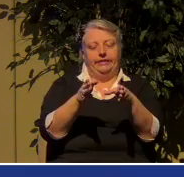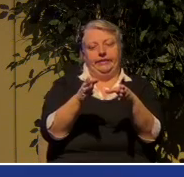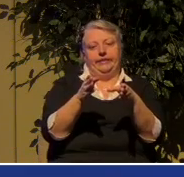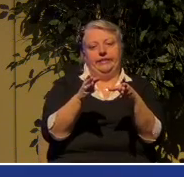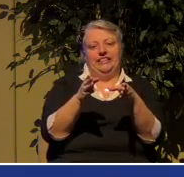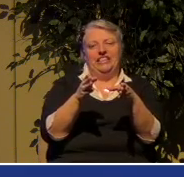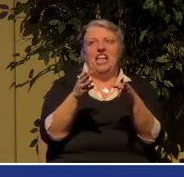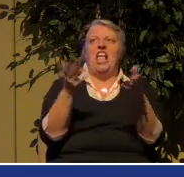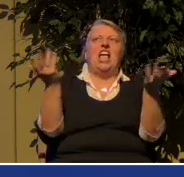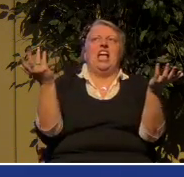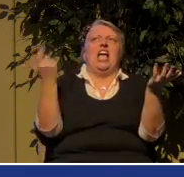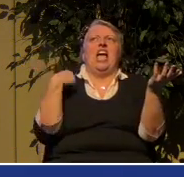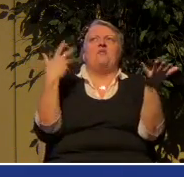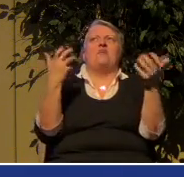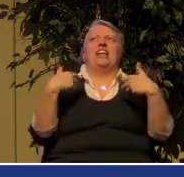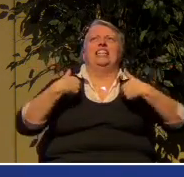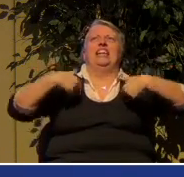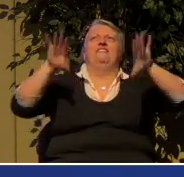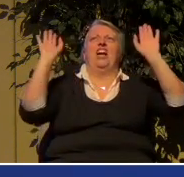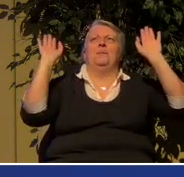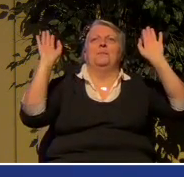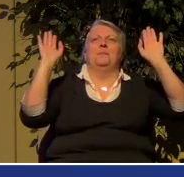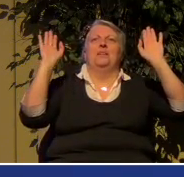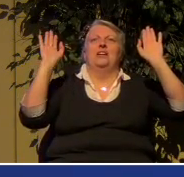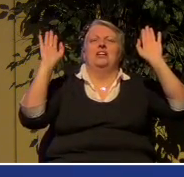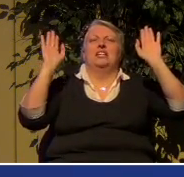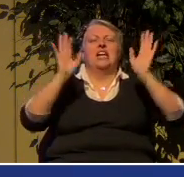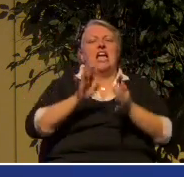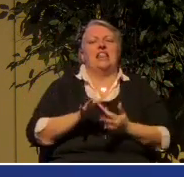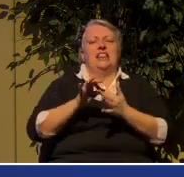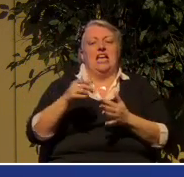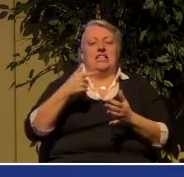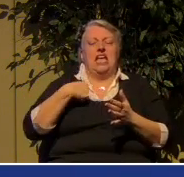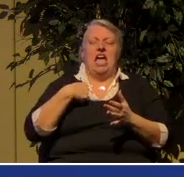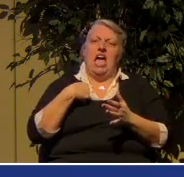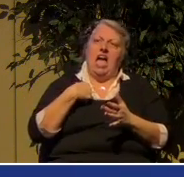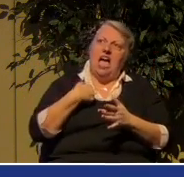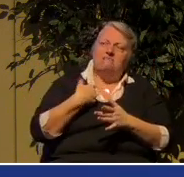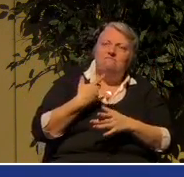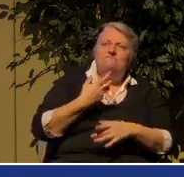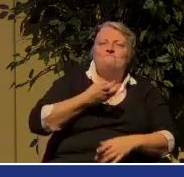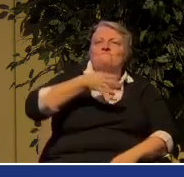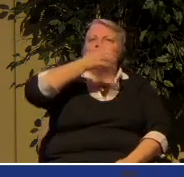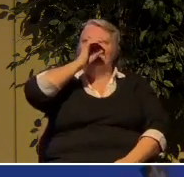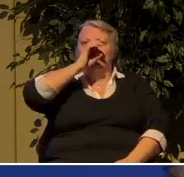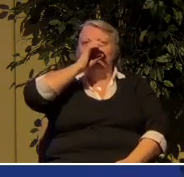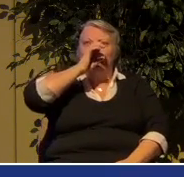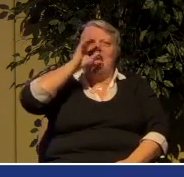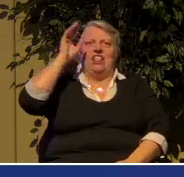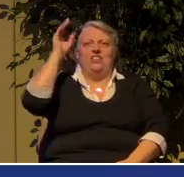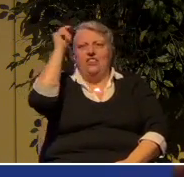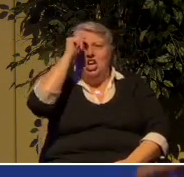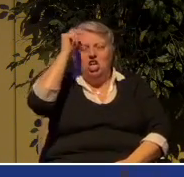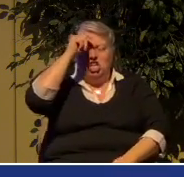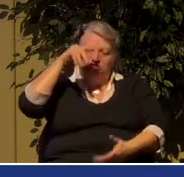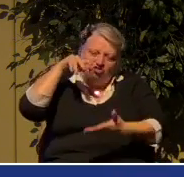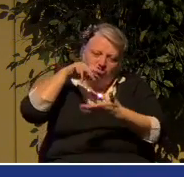want to give up and you say, well, unless I am profoundly theologically oriented and